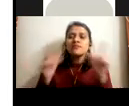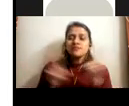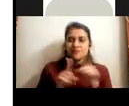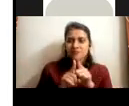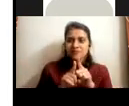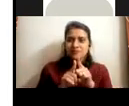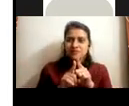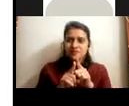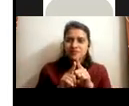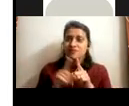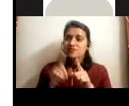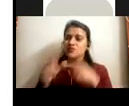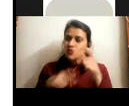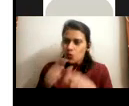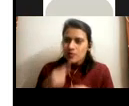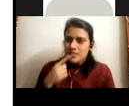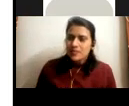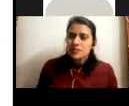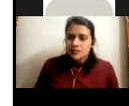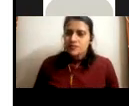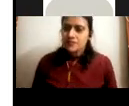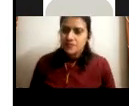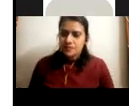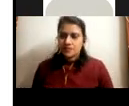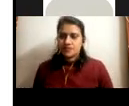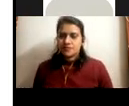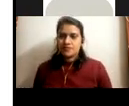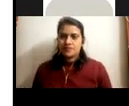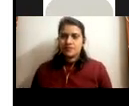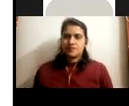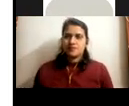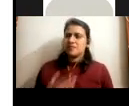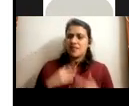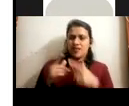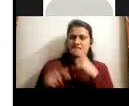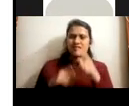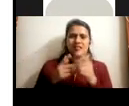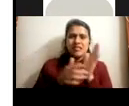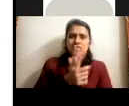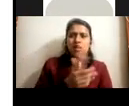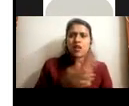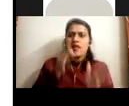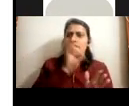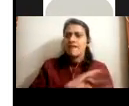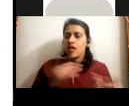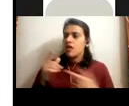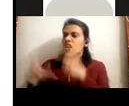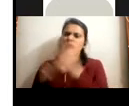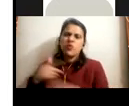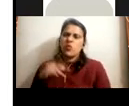The employer should not say, Hey, okay, you finished the training, but, uh, I don't know. I don't have any requirement. The skin in the game is not there for the employer.